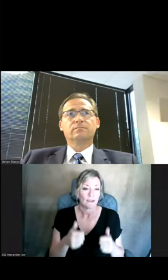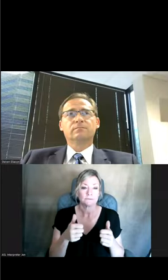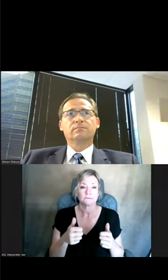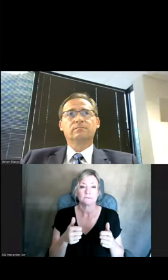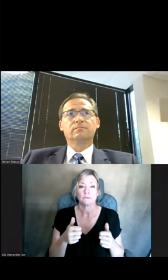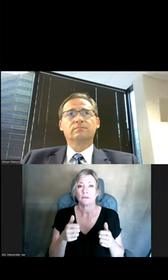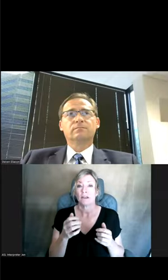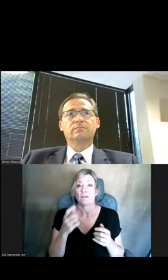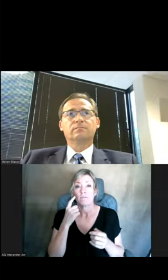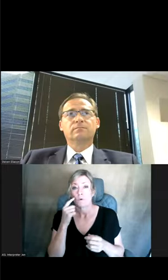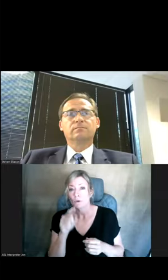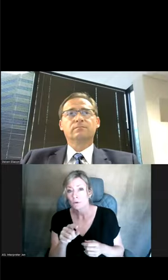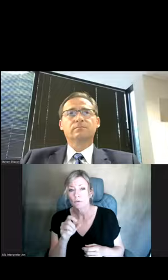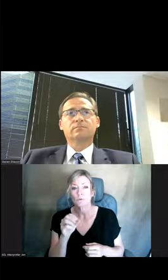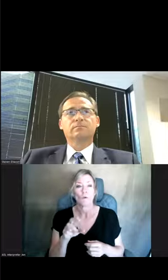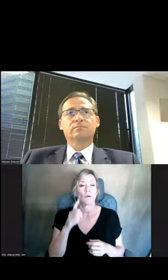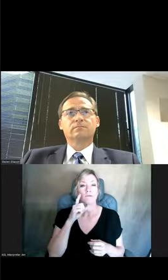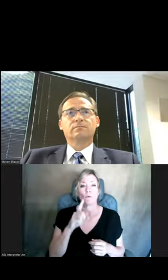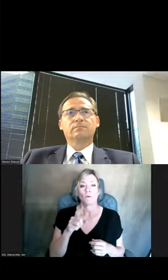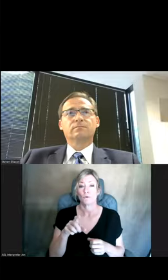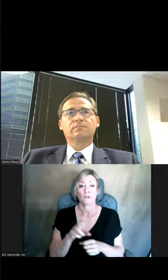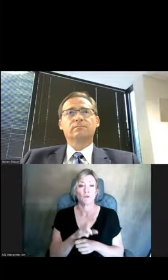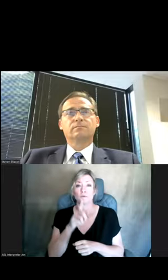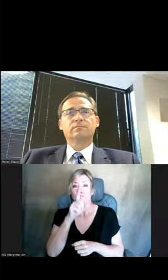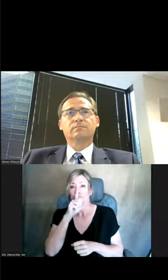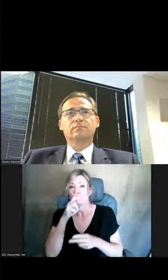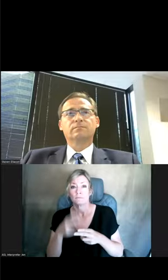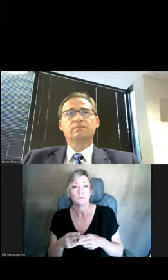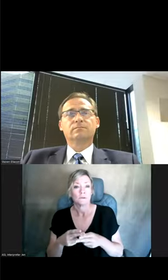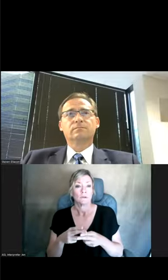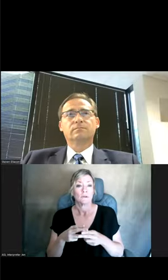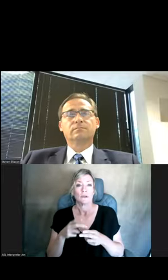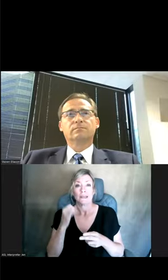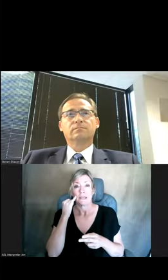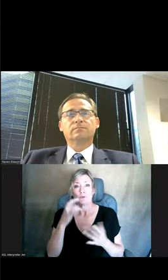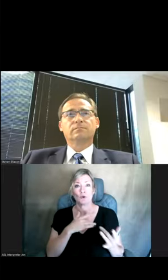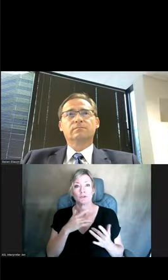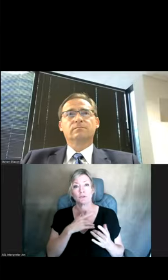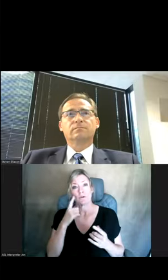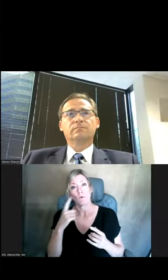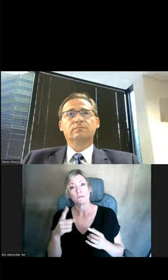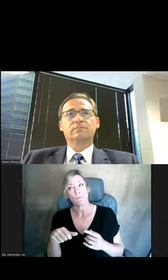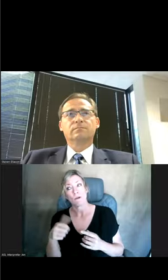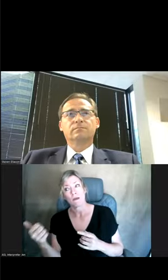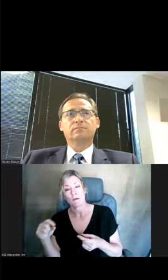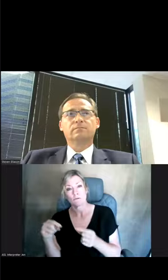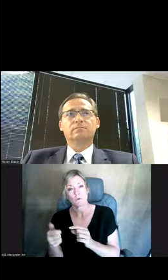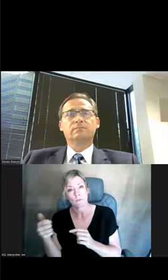It can be for you. Or you can use the anonymous tip line for someone you're worried might hurt themselves or others.